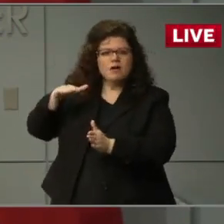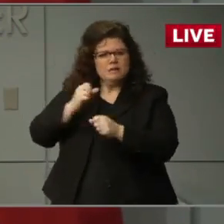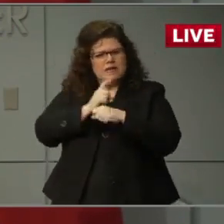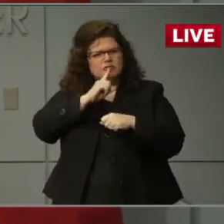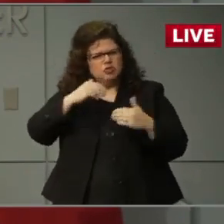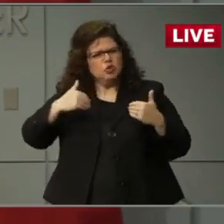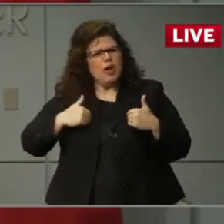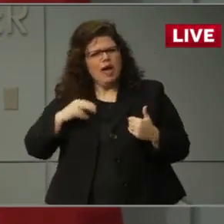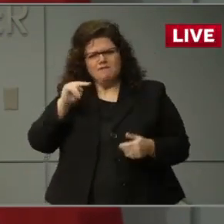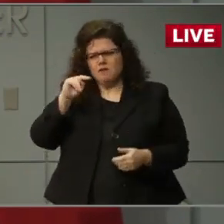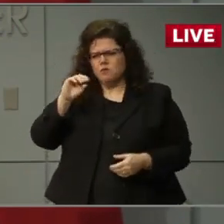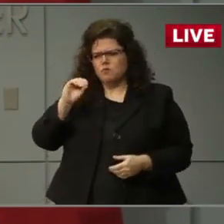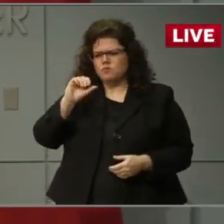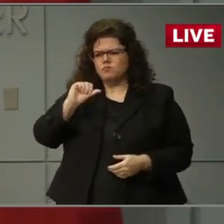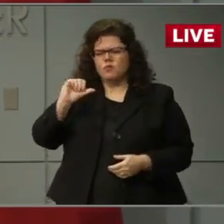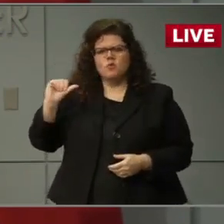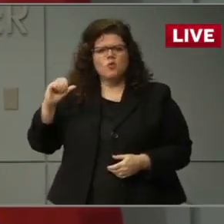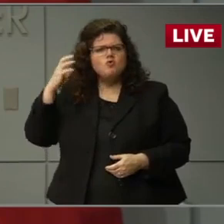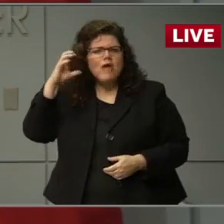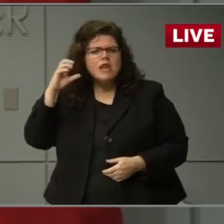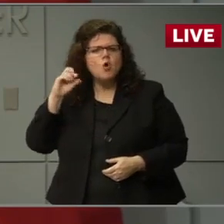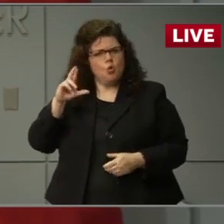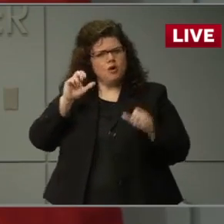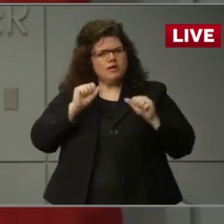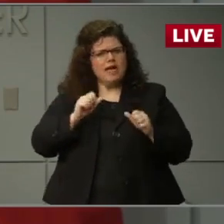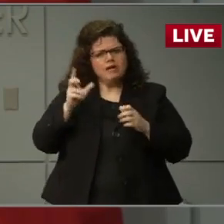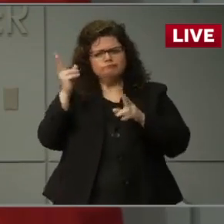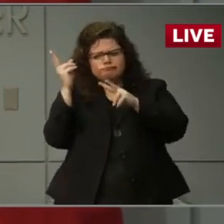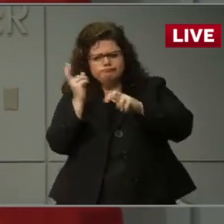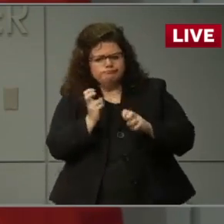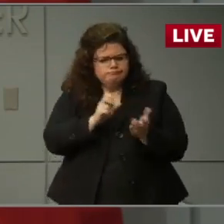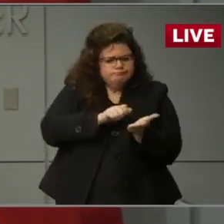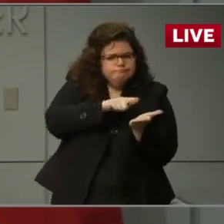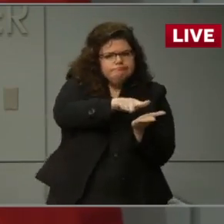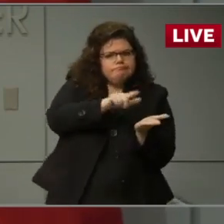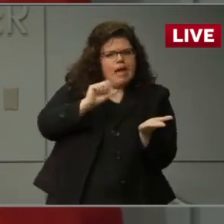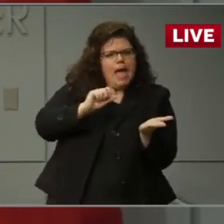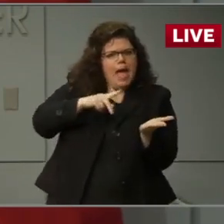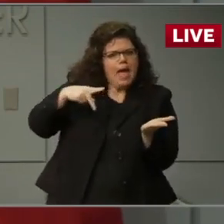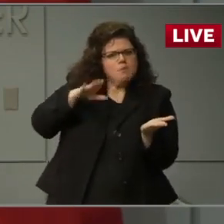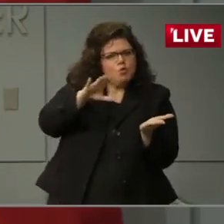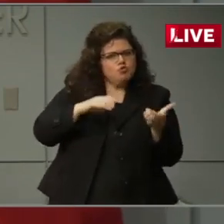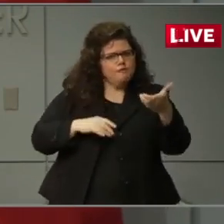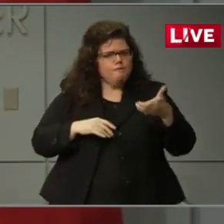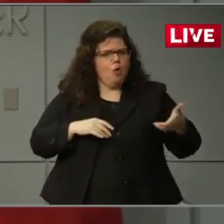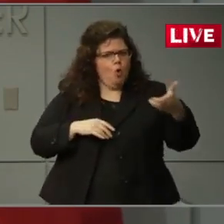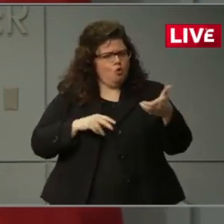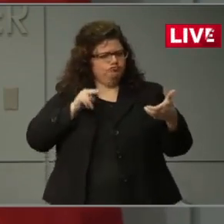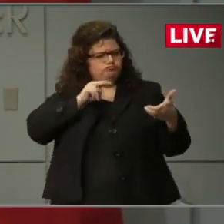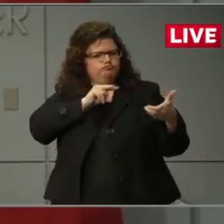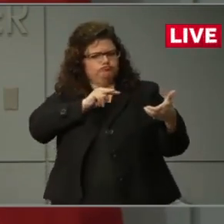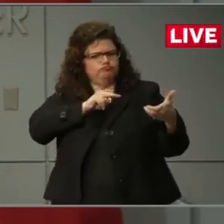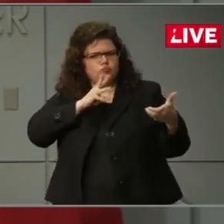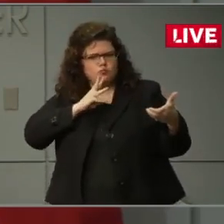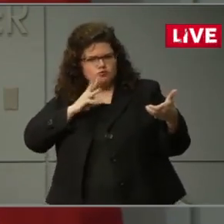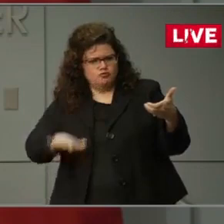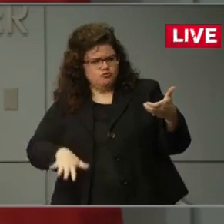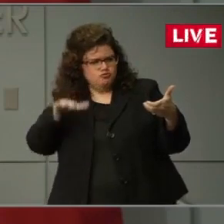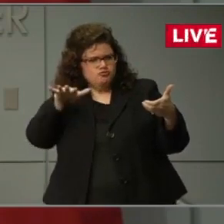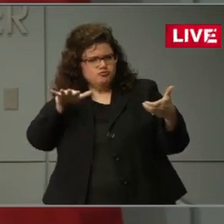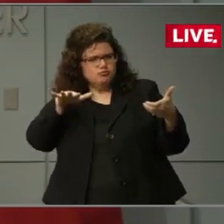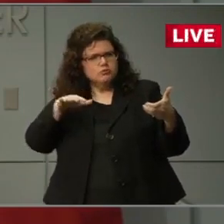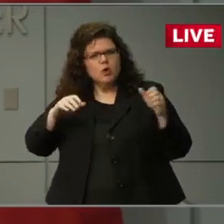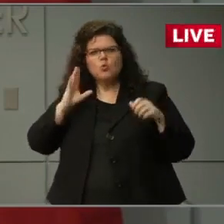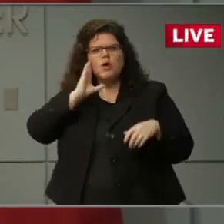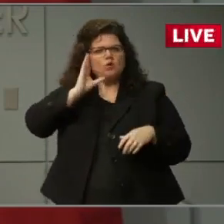NOAA weather radio or a weather app on your smartphone. You can also monitor river and stream levels and get flood alerts